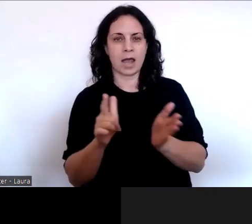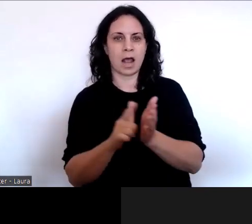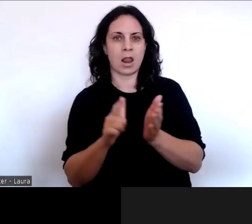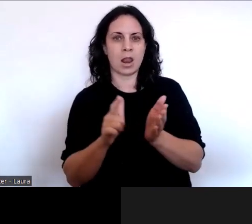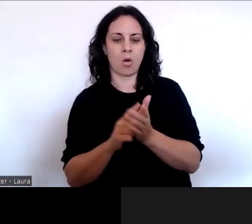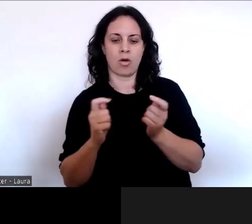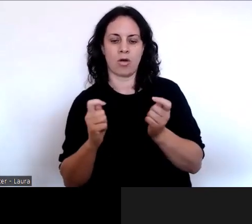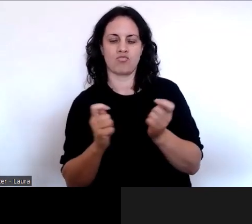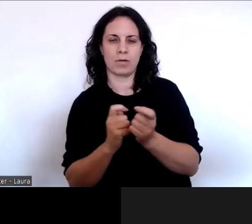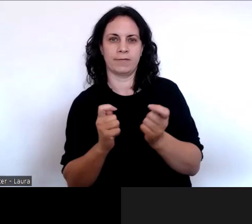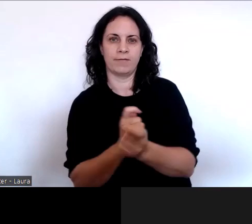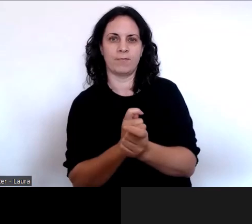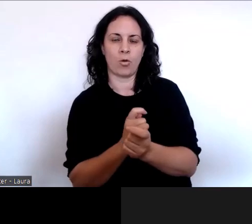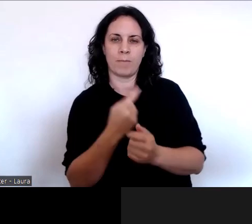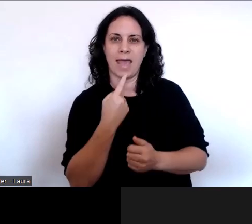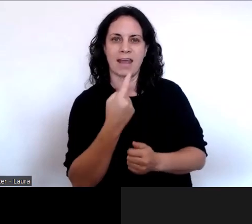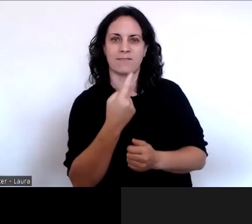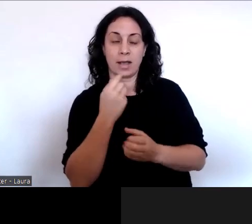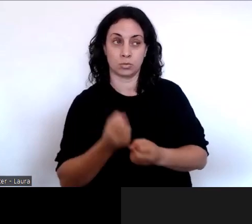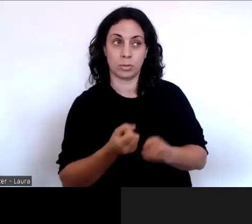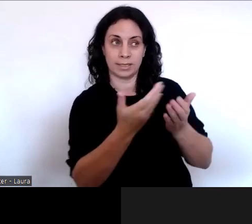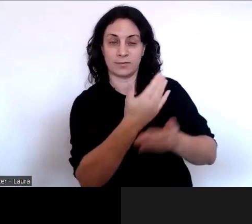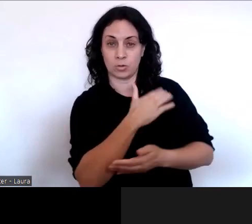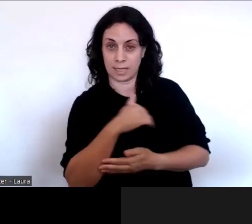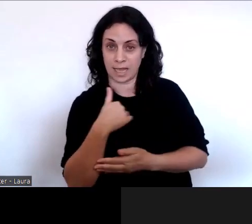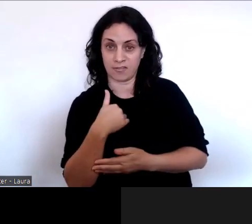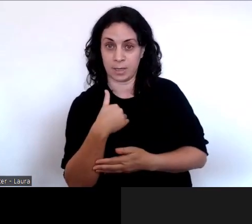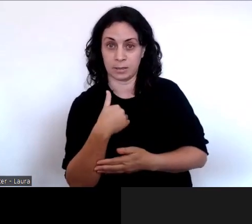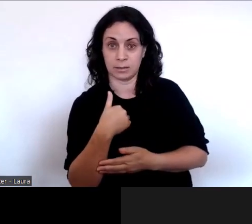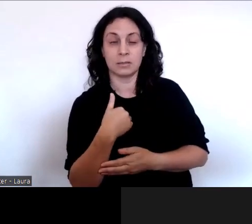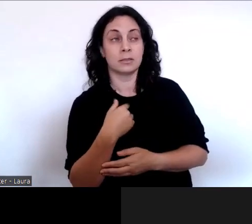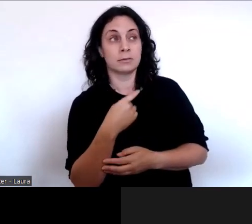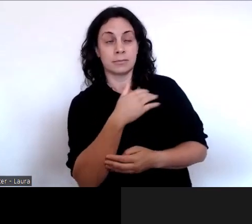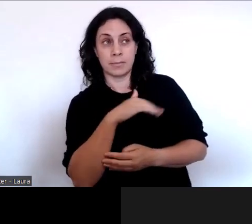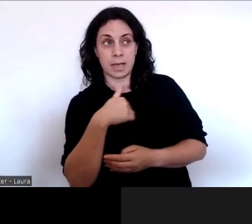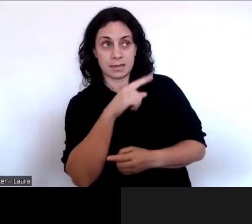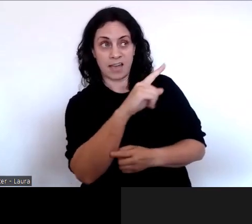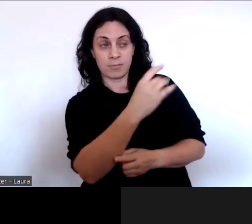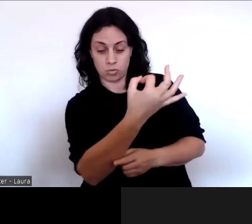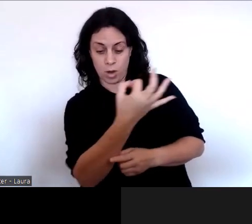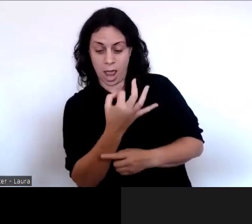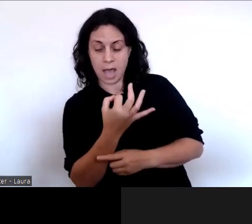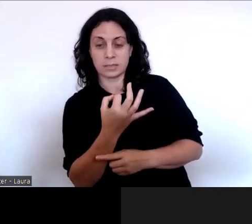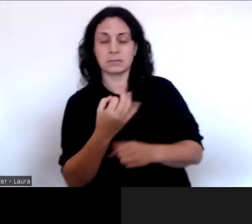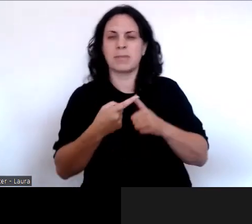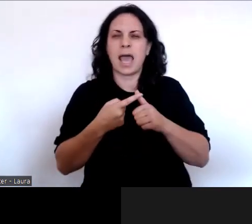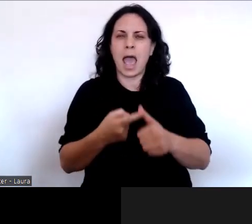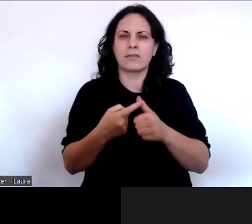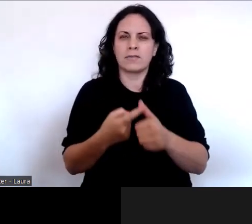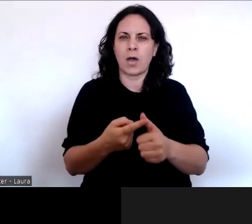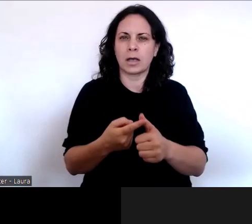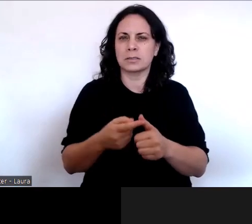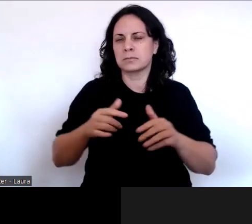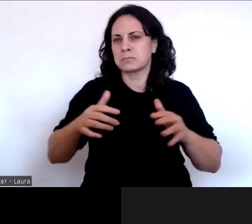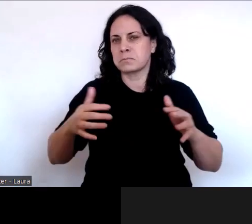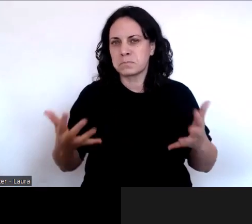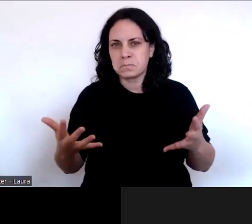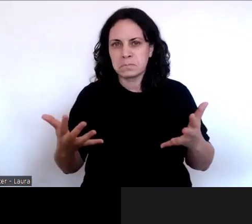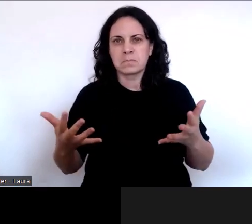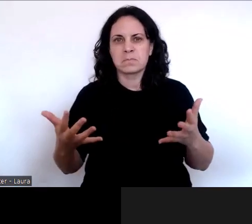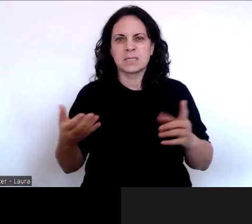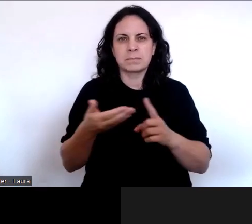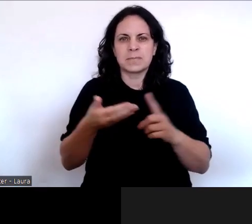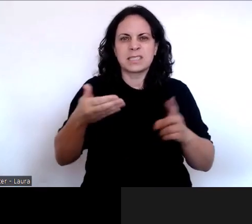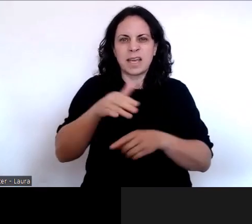the government. So what that means is that the government asks us for advice on particular areas of law,